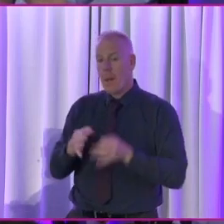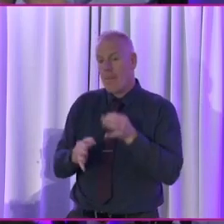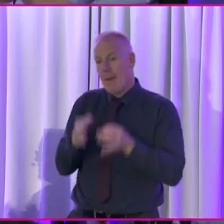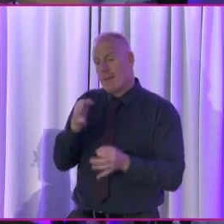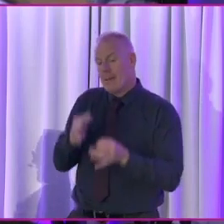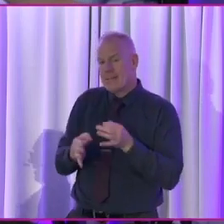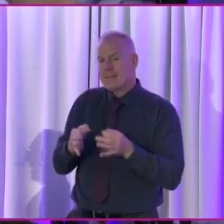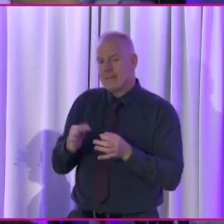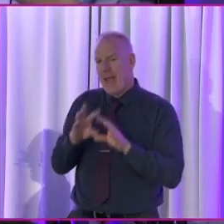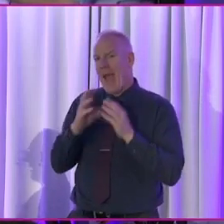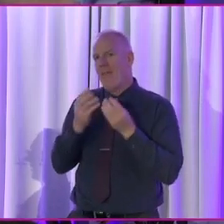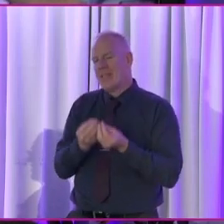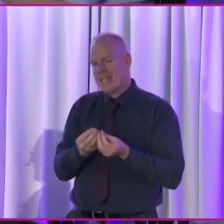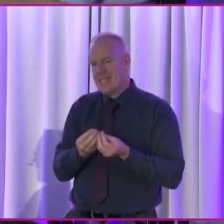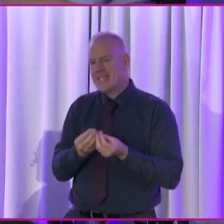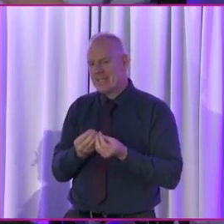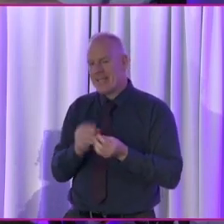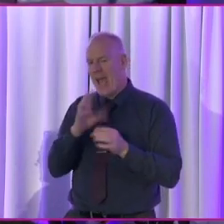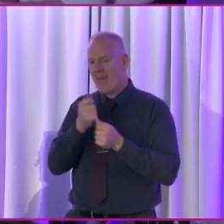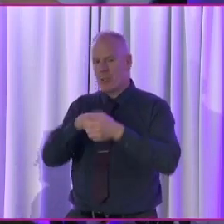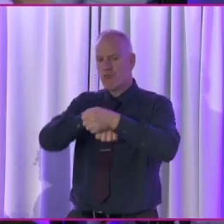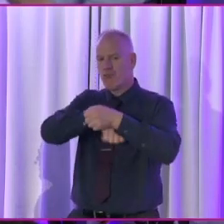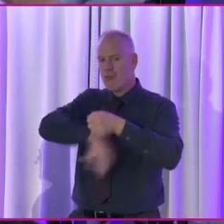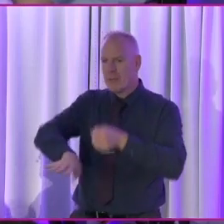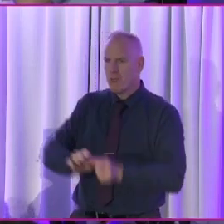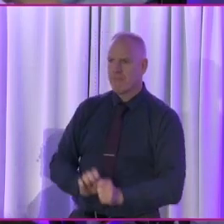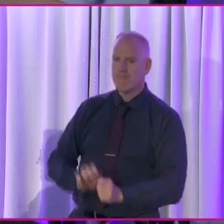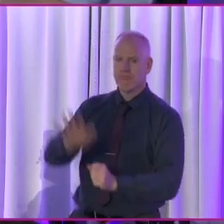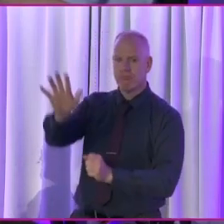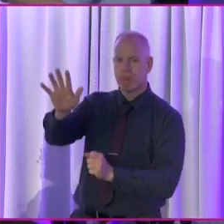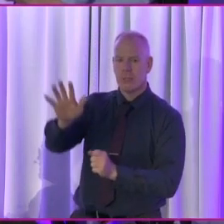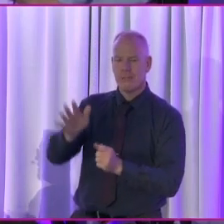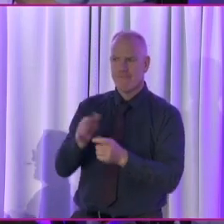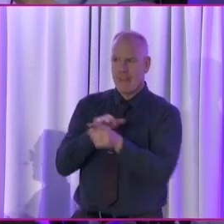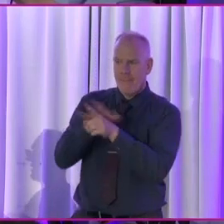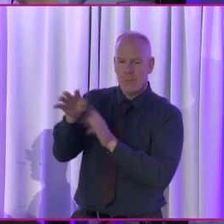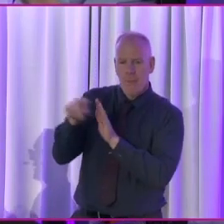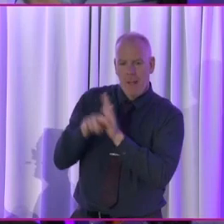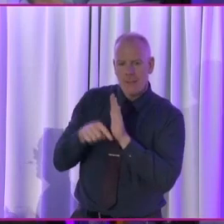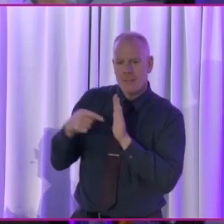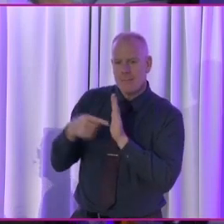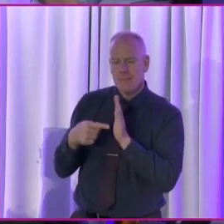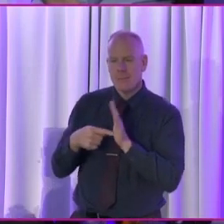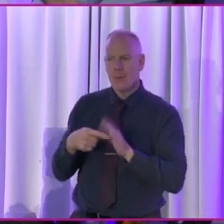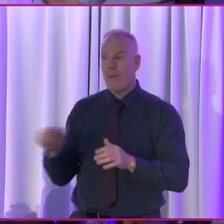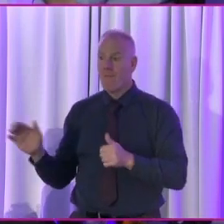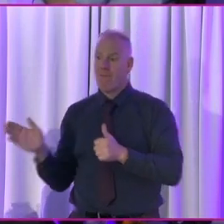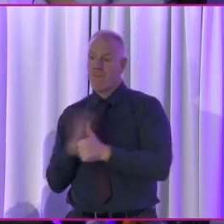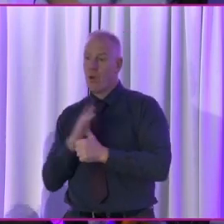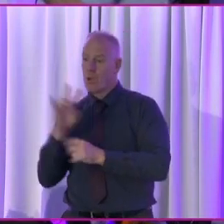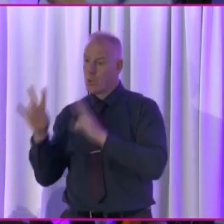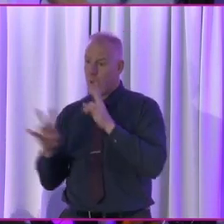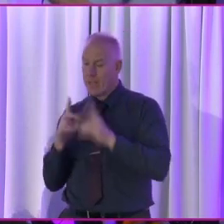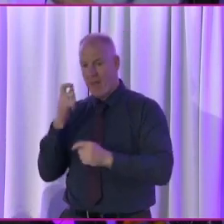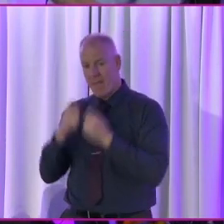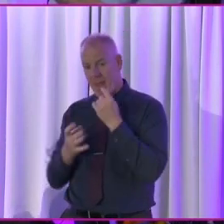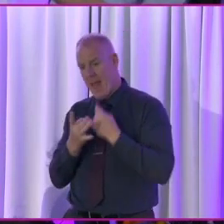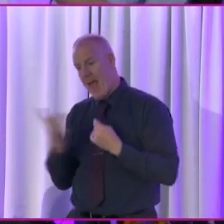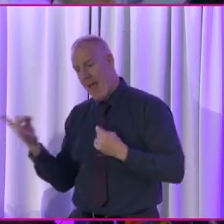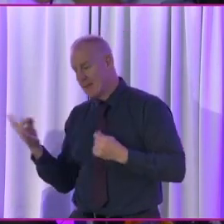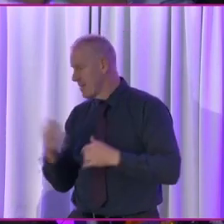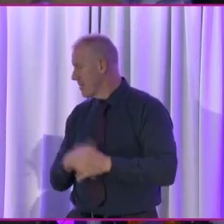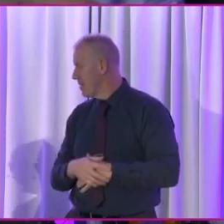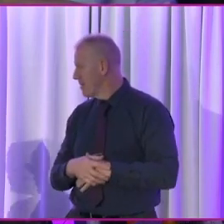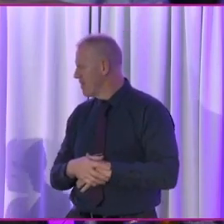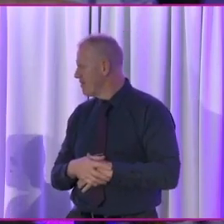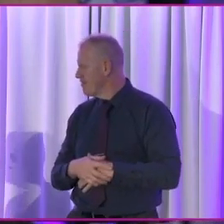is everything. Everything comes from the grassroots up. And people drive policy. So I think possibly the first question that I have to you guys is,